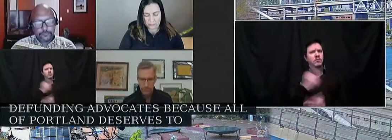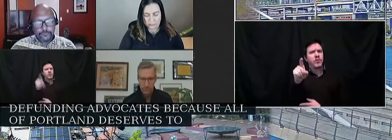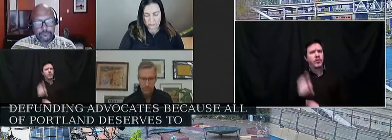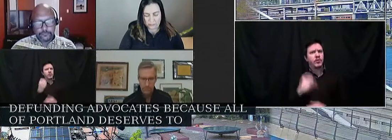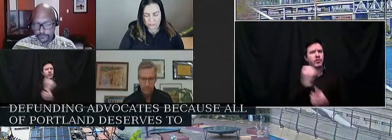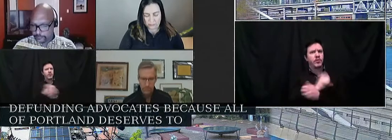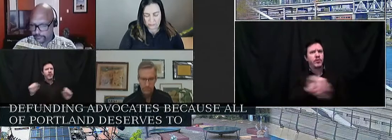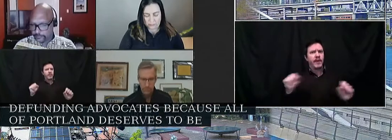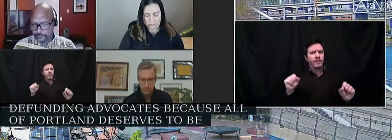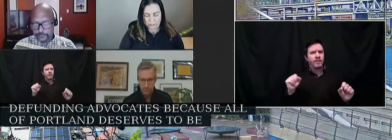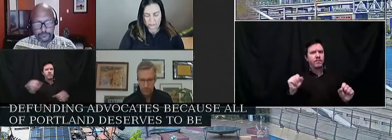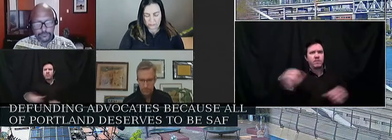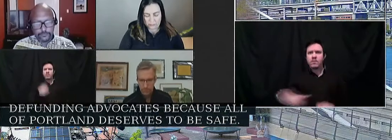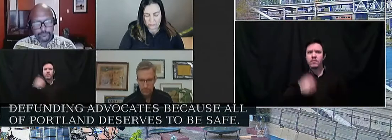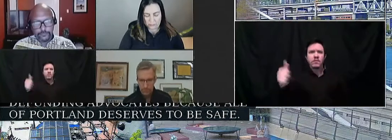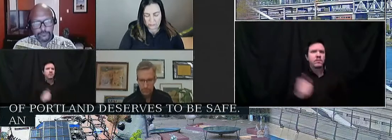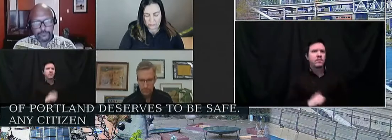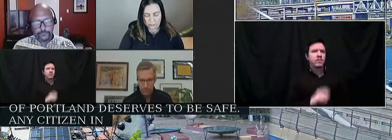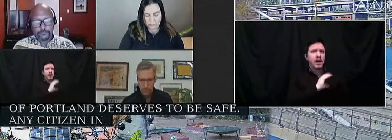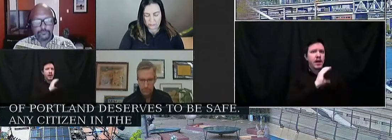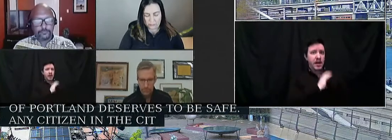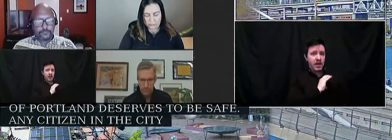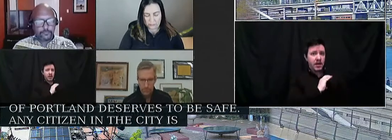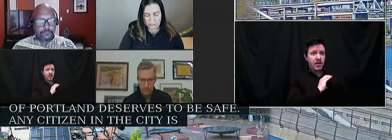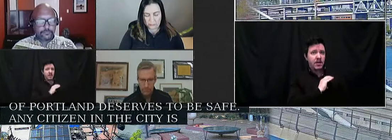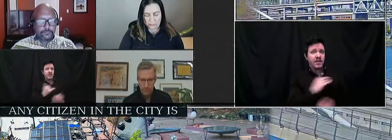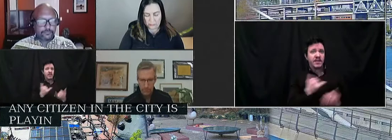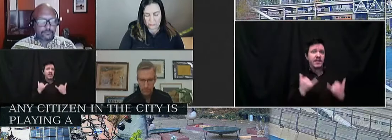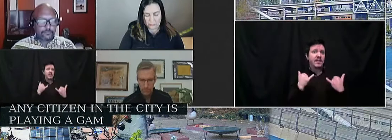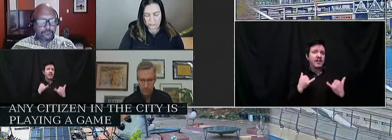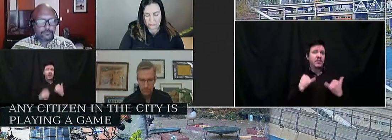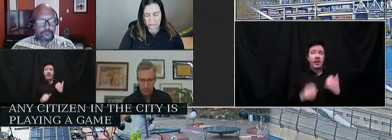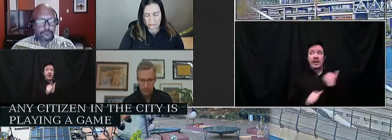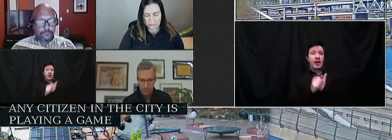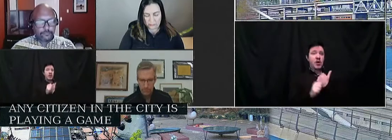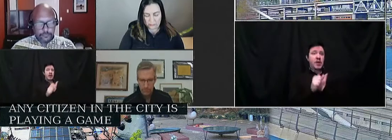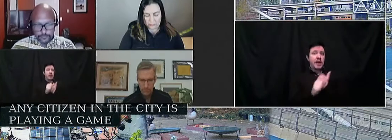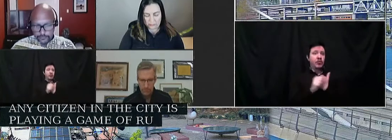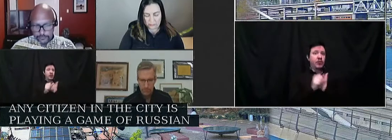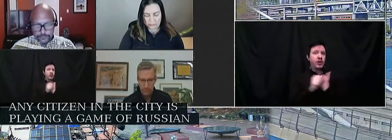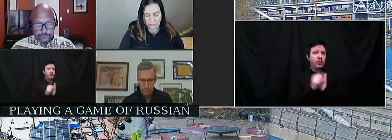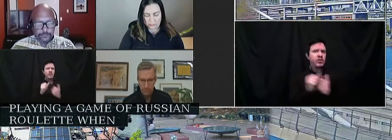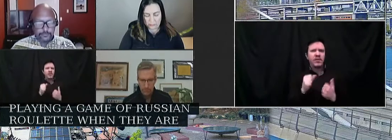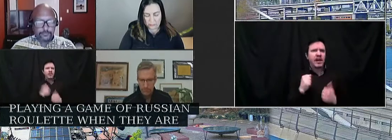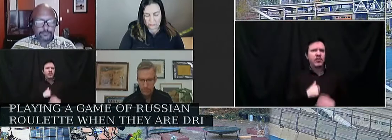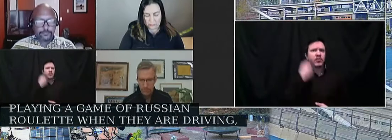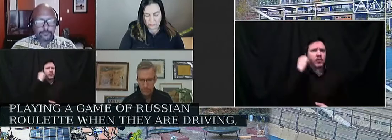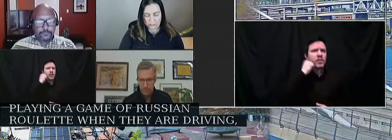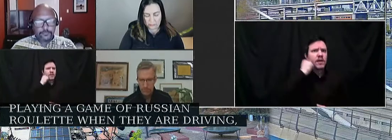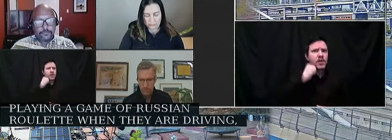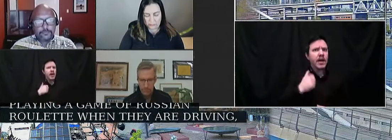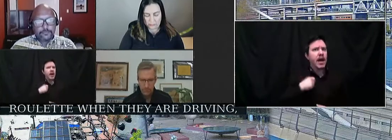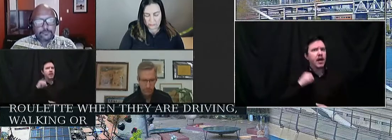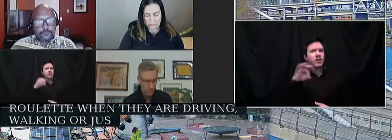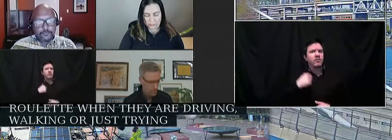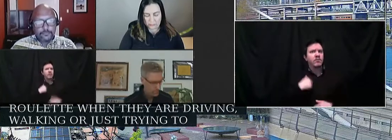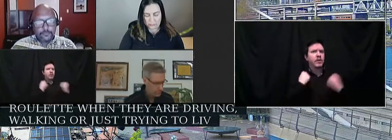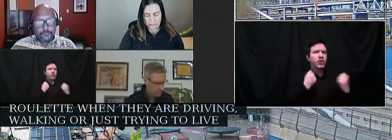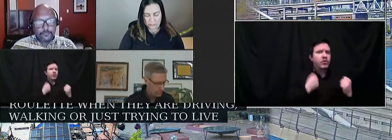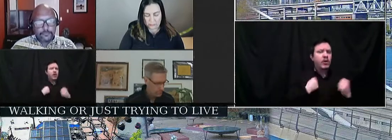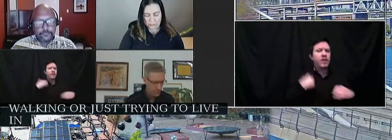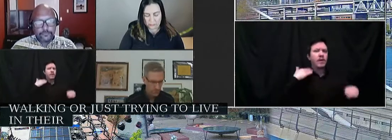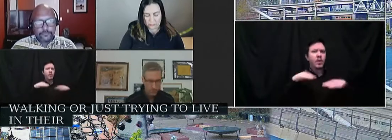Any citizen in the city is playing the game of Russian roulette, whether they're driving, walking, walking, or just trying to live in their homes.